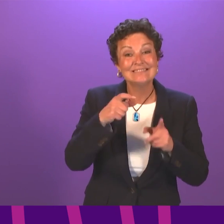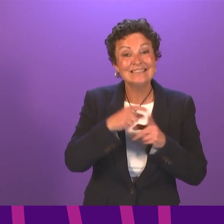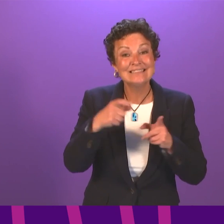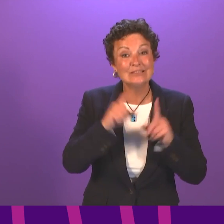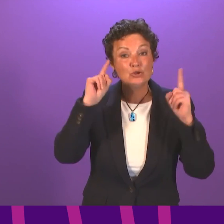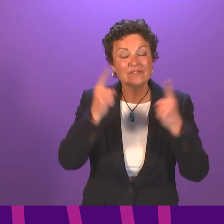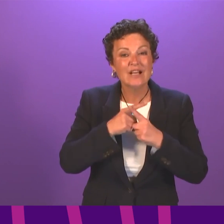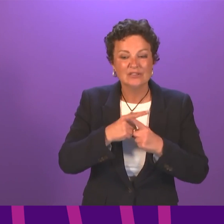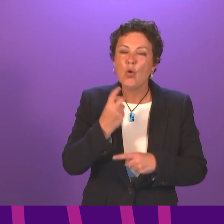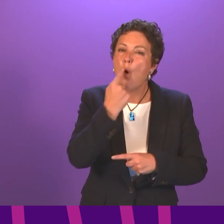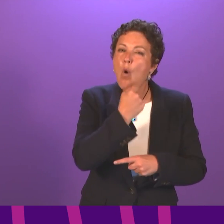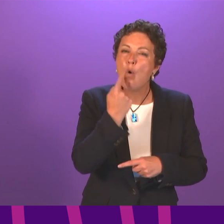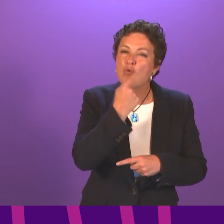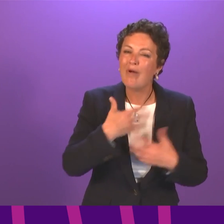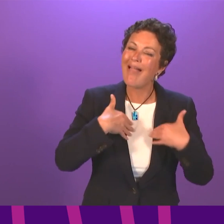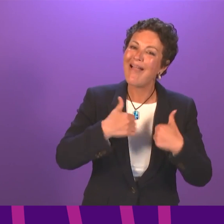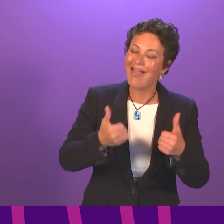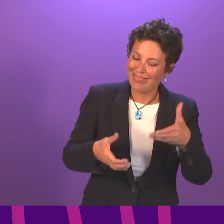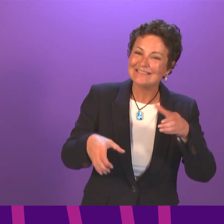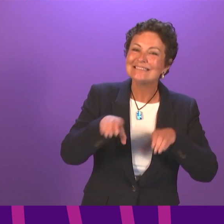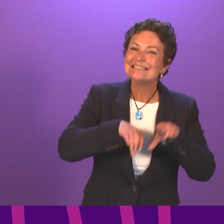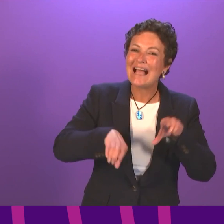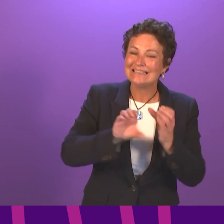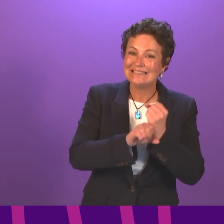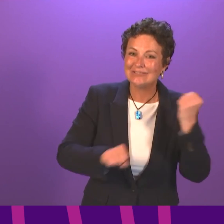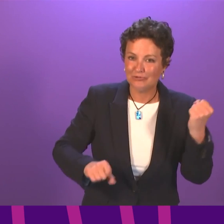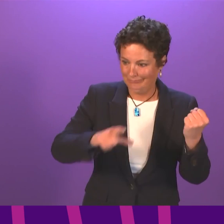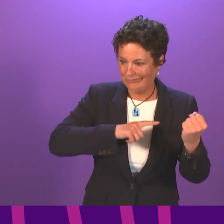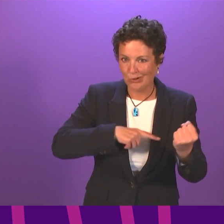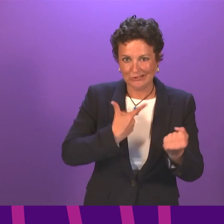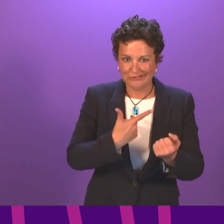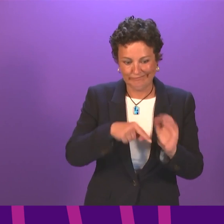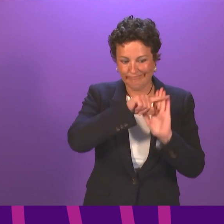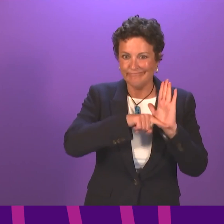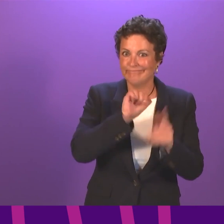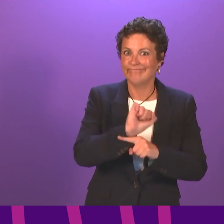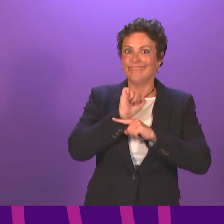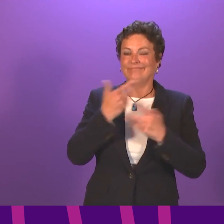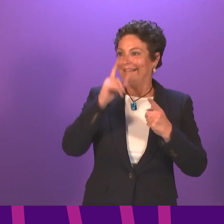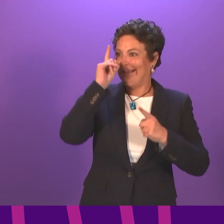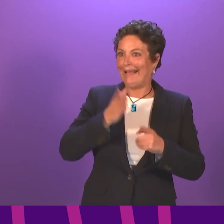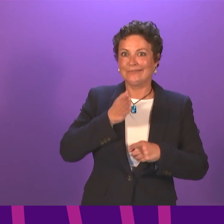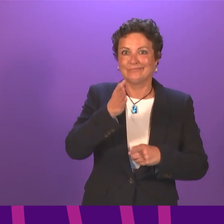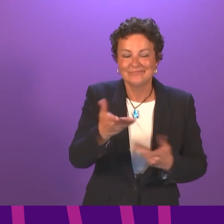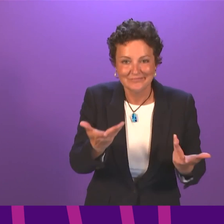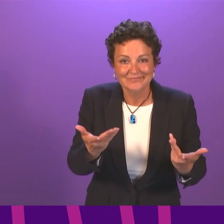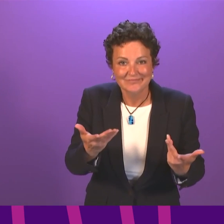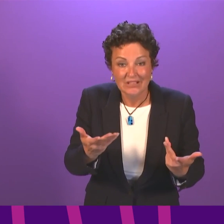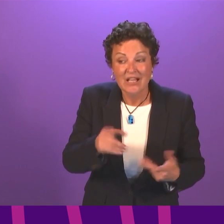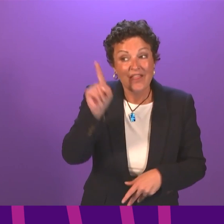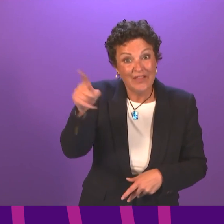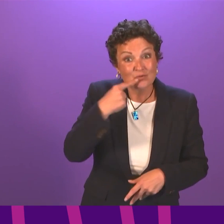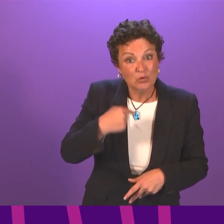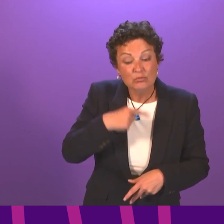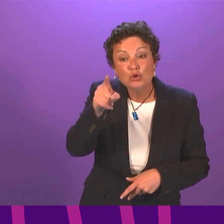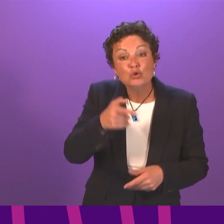a year's extension due to their, quote, restrictions of the pandemic. They have been informed that their student support will